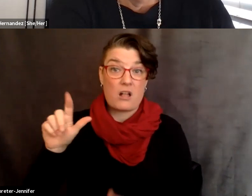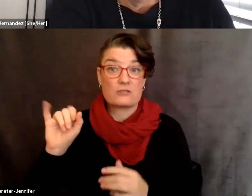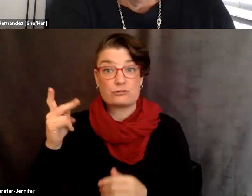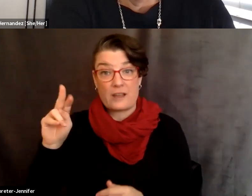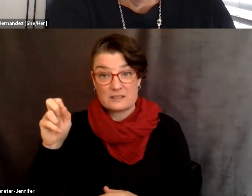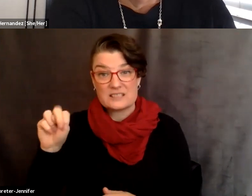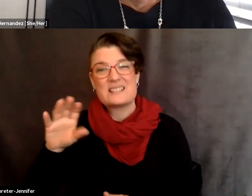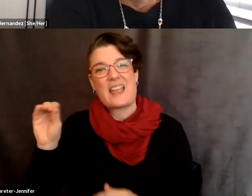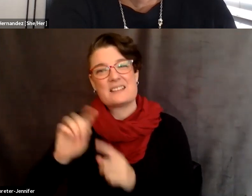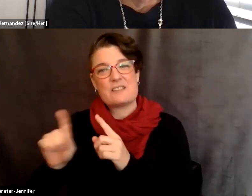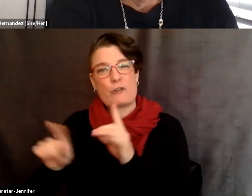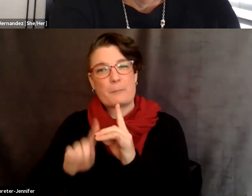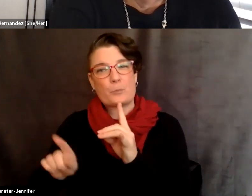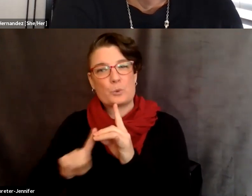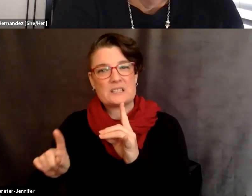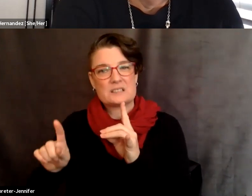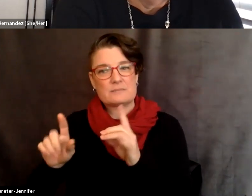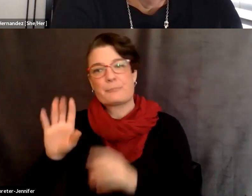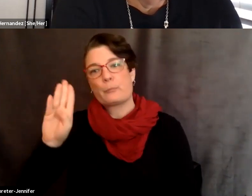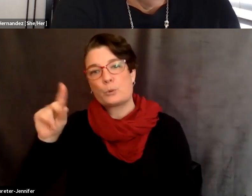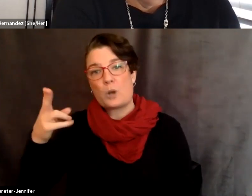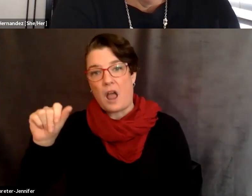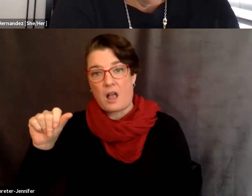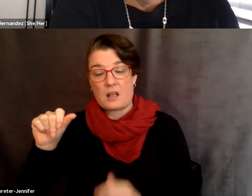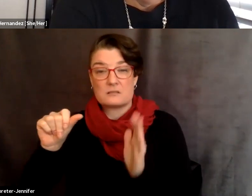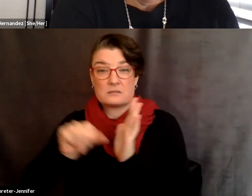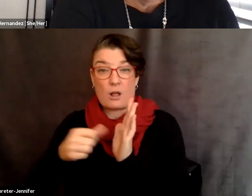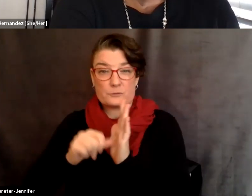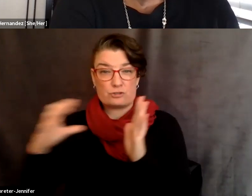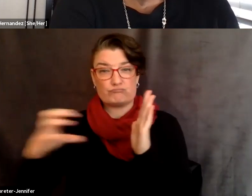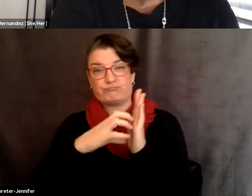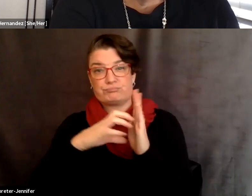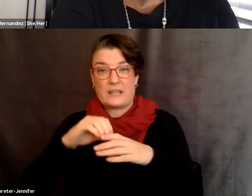in Afghanistan, which were dynamited and destroyed by the Taliban.